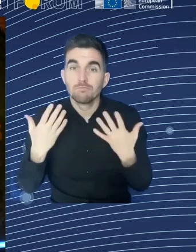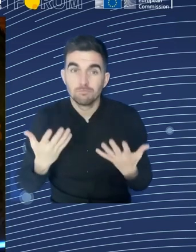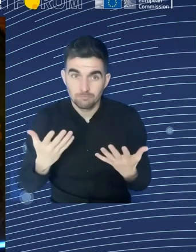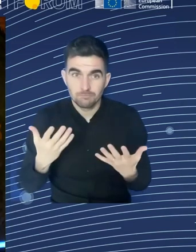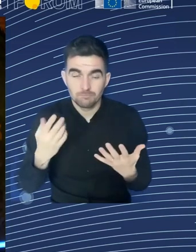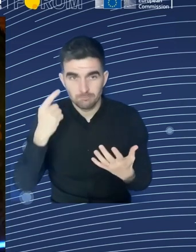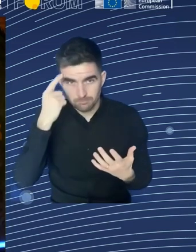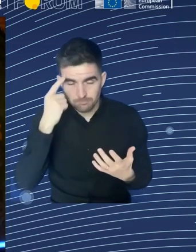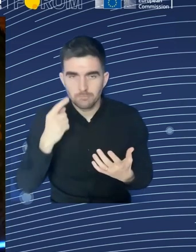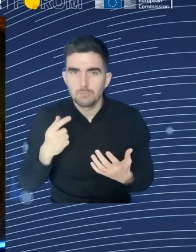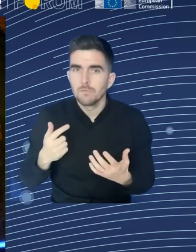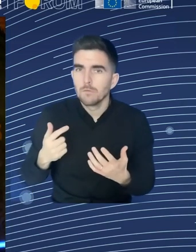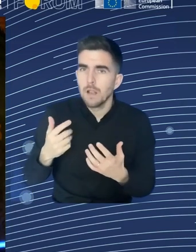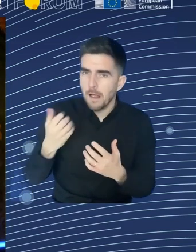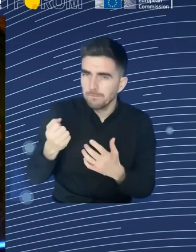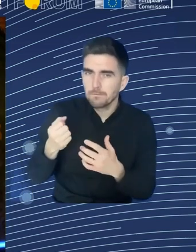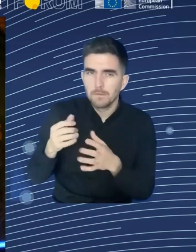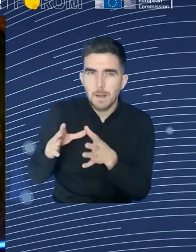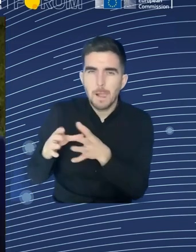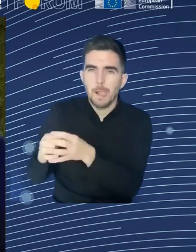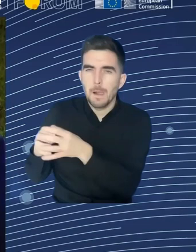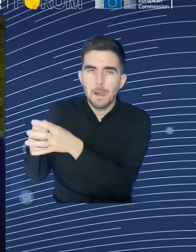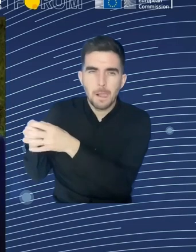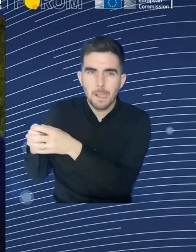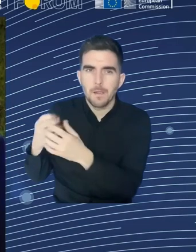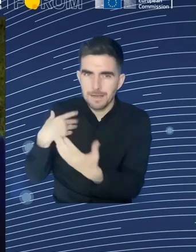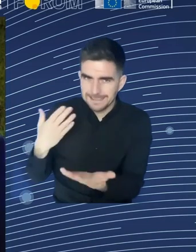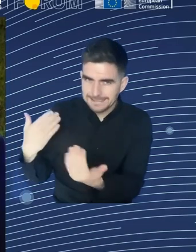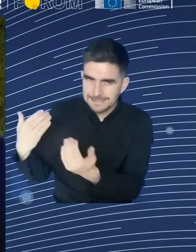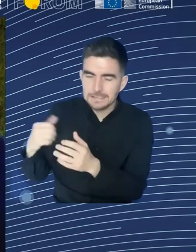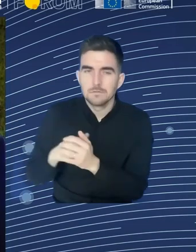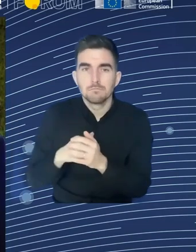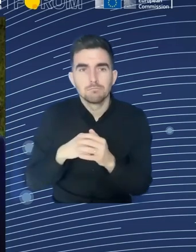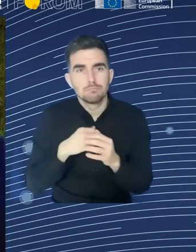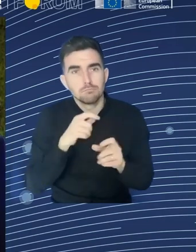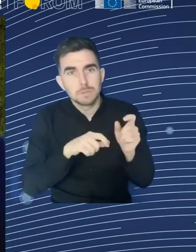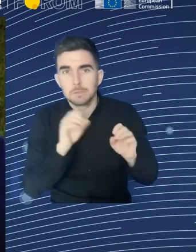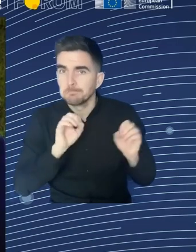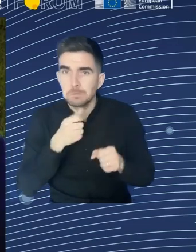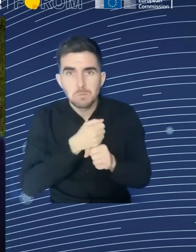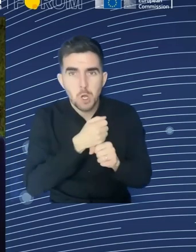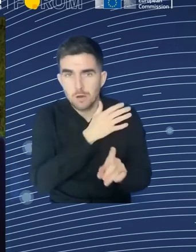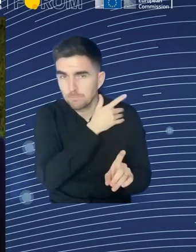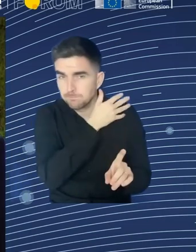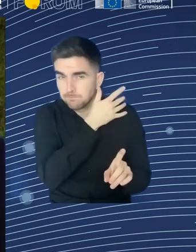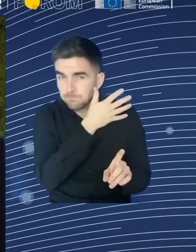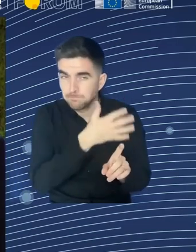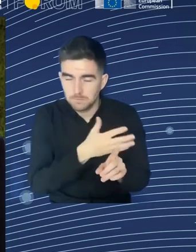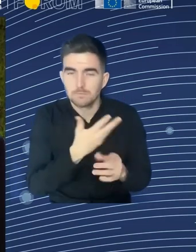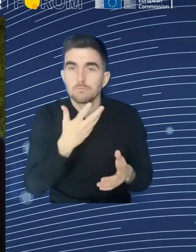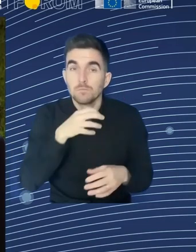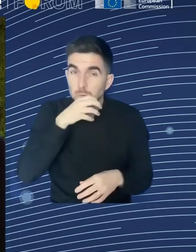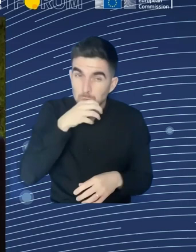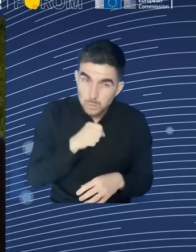old, but they are quite qualified, and they could be a real resource for us. I'm speaking on behalf of the